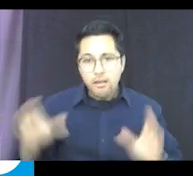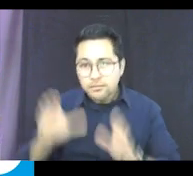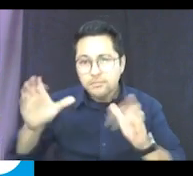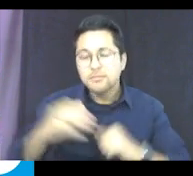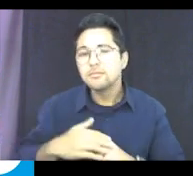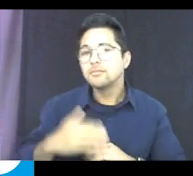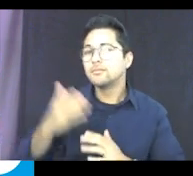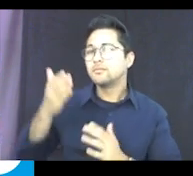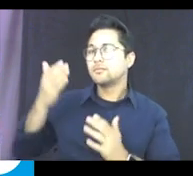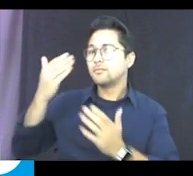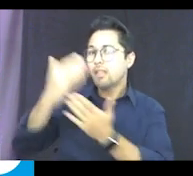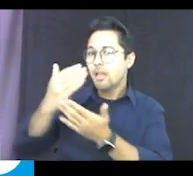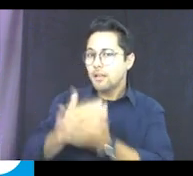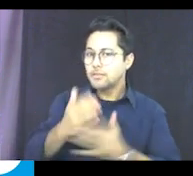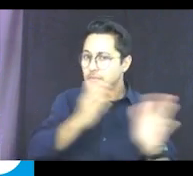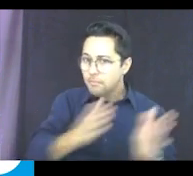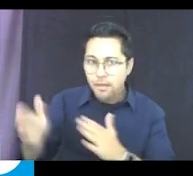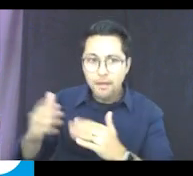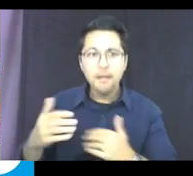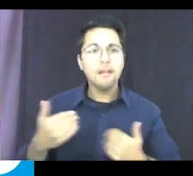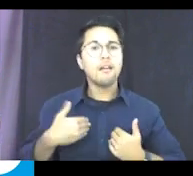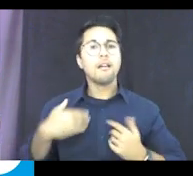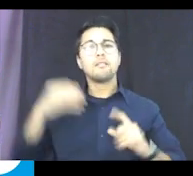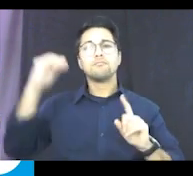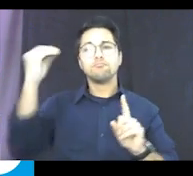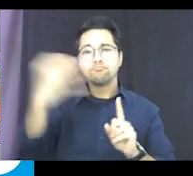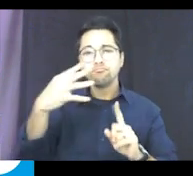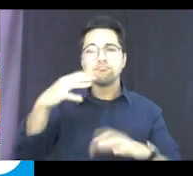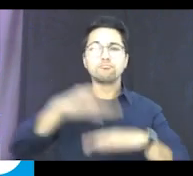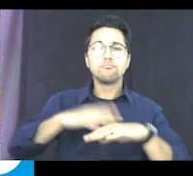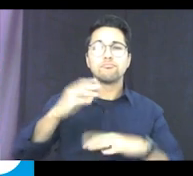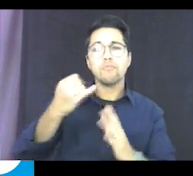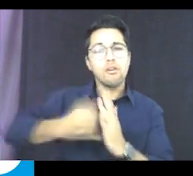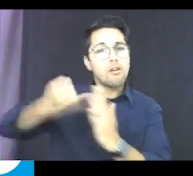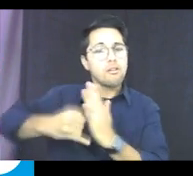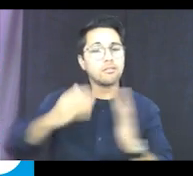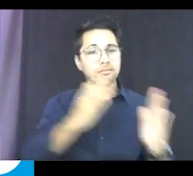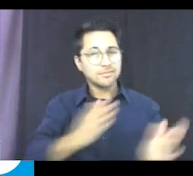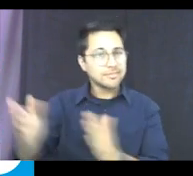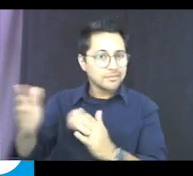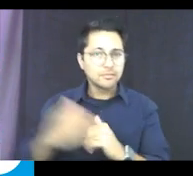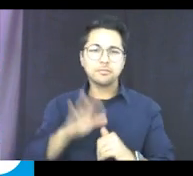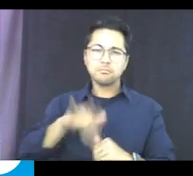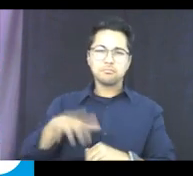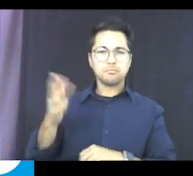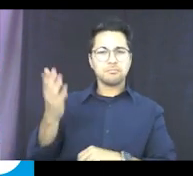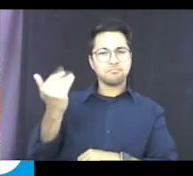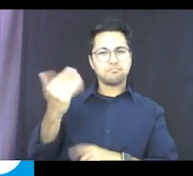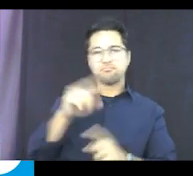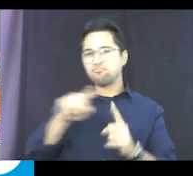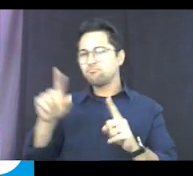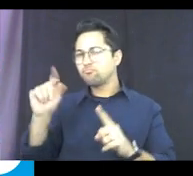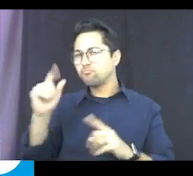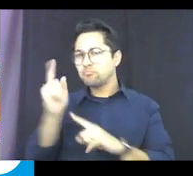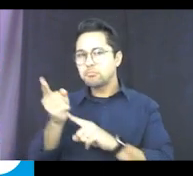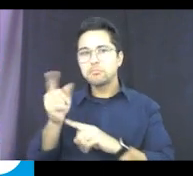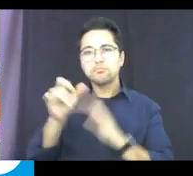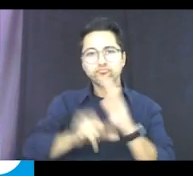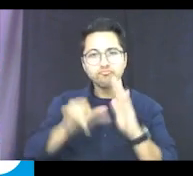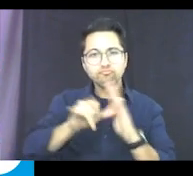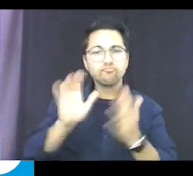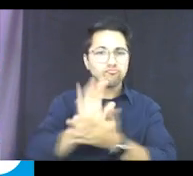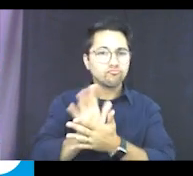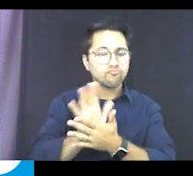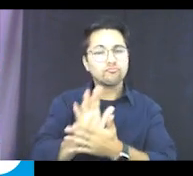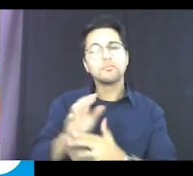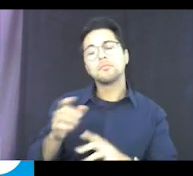lesson plans. We have our spotlight on art series, which is 15 to 20 minute YouTube videos created by some of